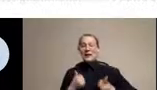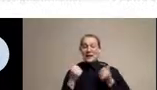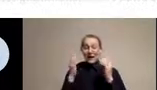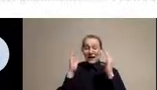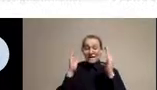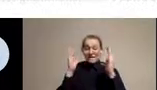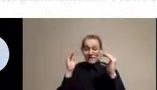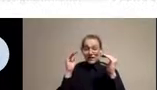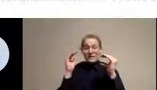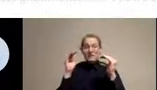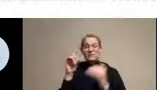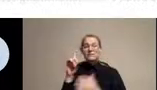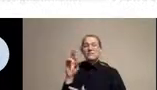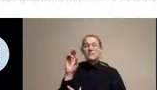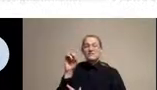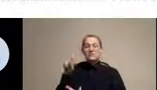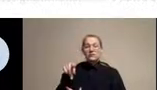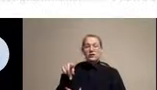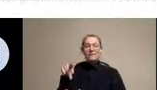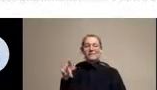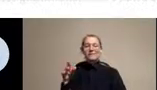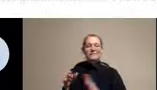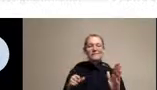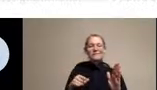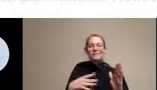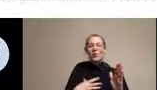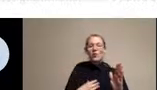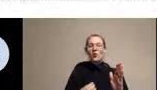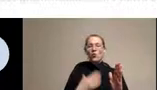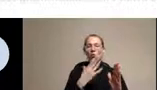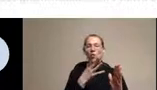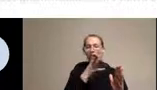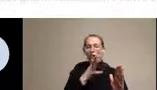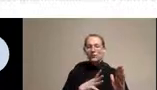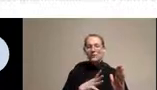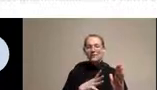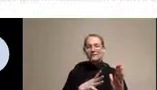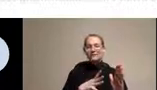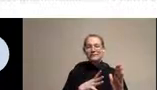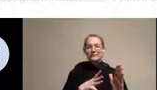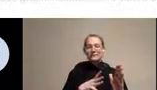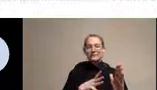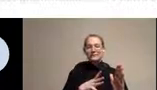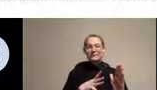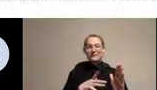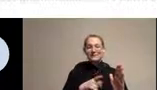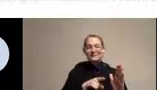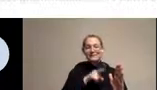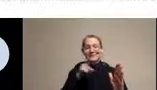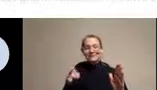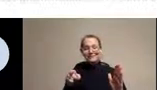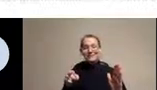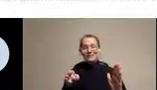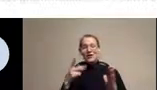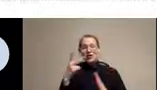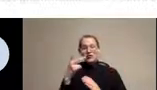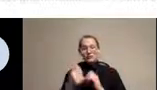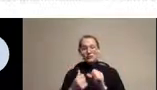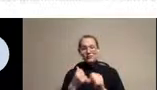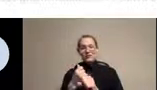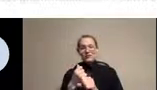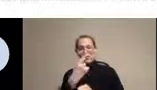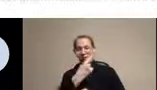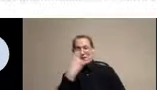right, you have white women who had life expectancy drop of 0.7. On the far left, you have the remarkable life expectancy drop of three years among black men.